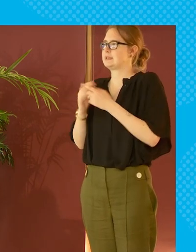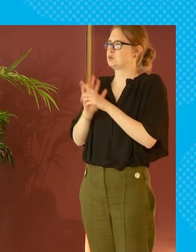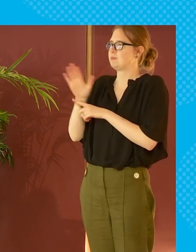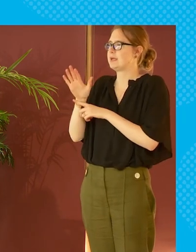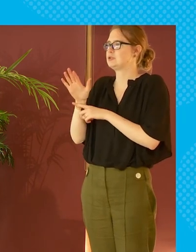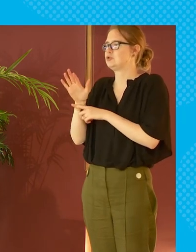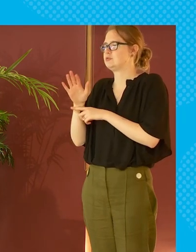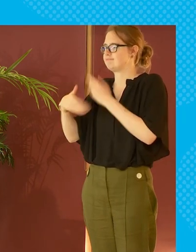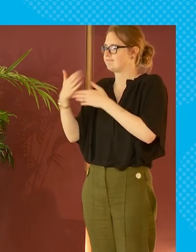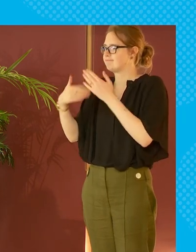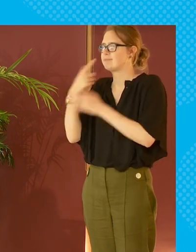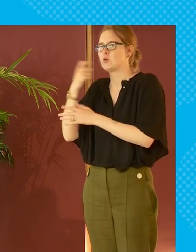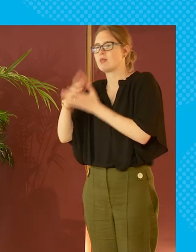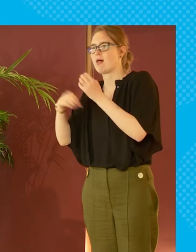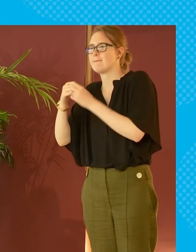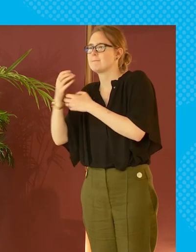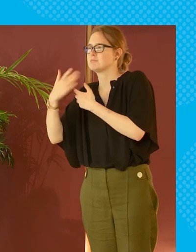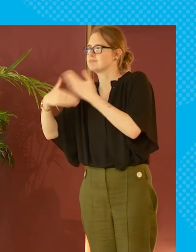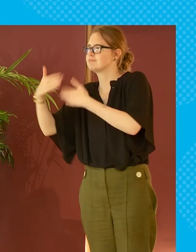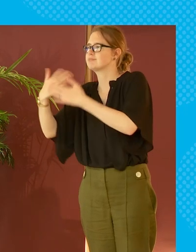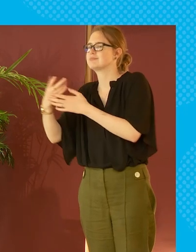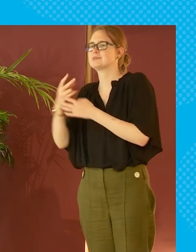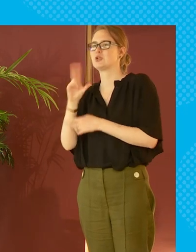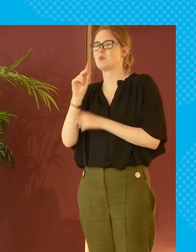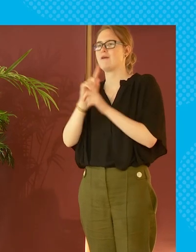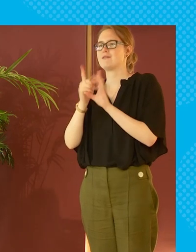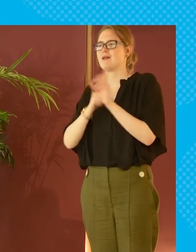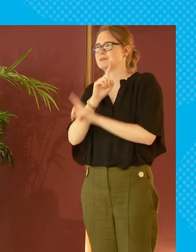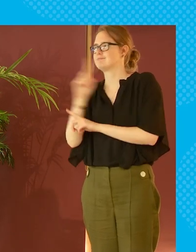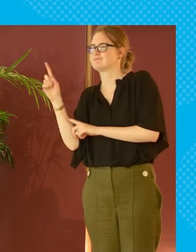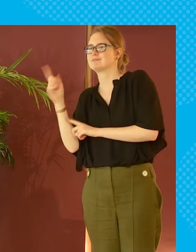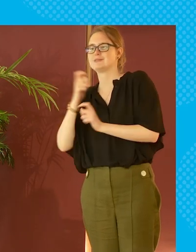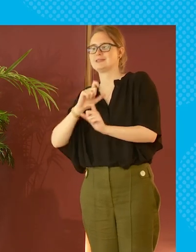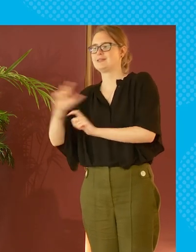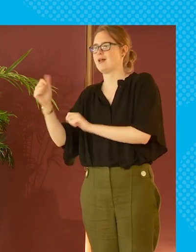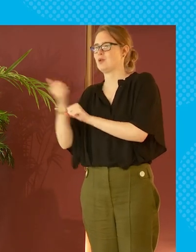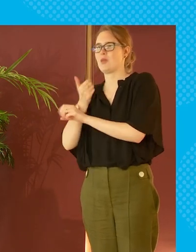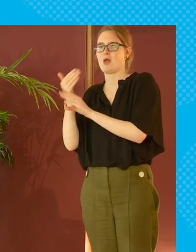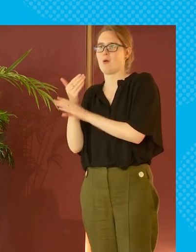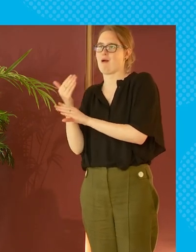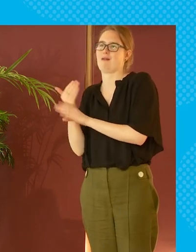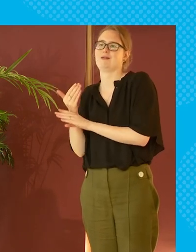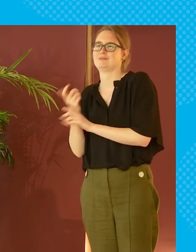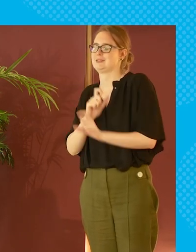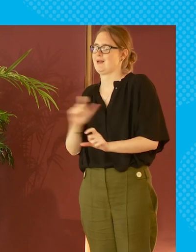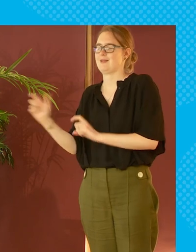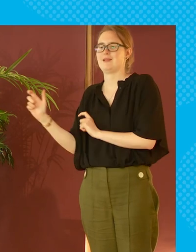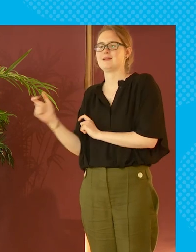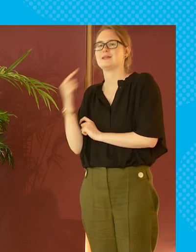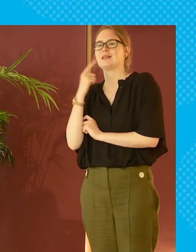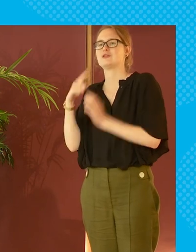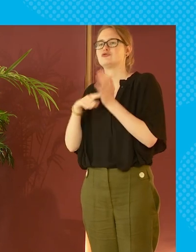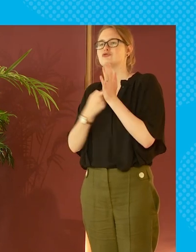look forward to going back to running my youth club or whatever i did before 12 years 13 years later they're still doing that job and i